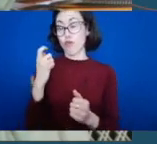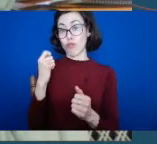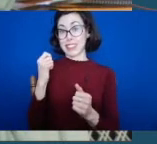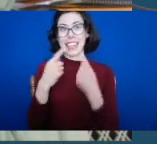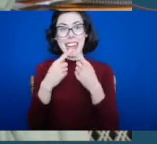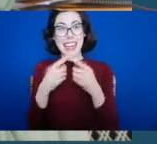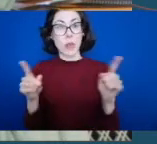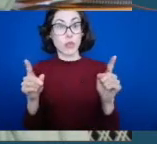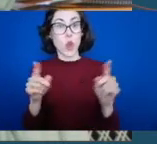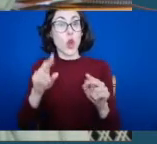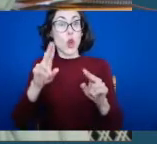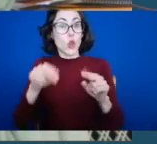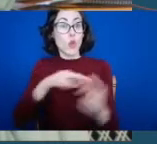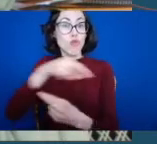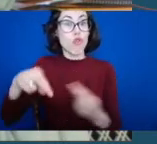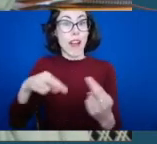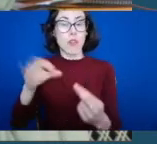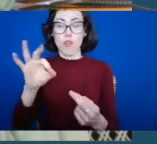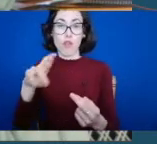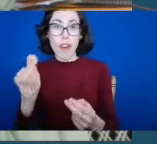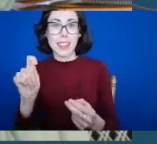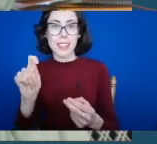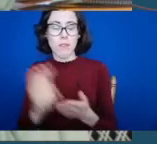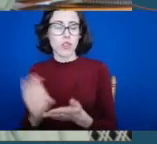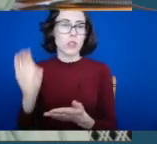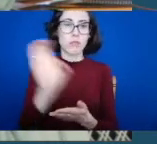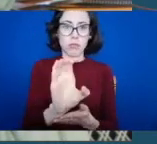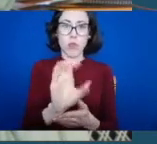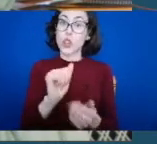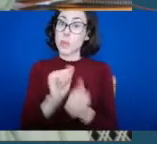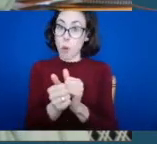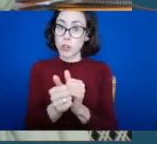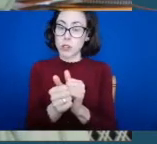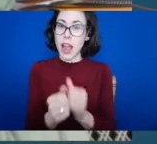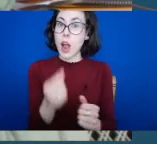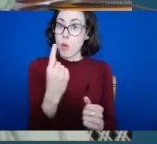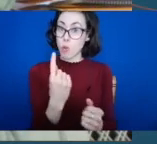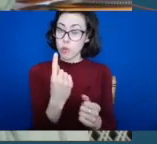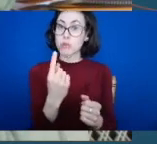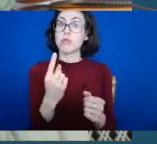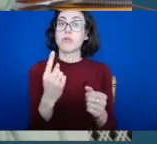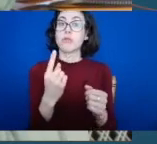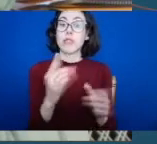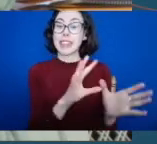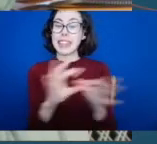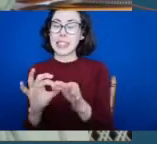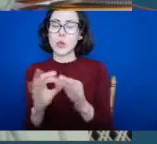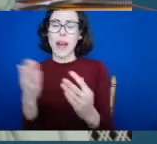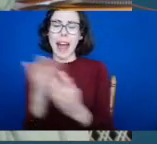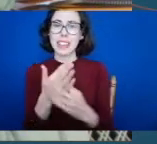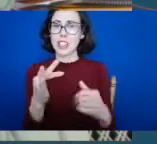program and one priority in that is around access and inclusion for people with disabilities. That was